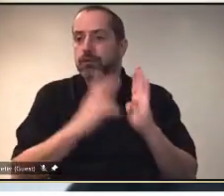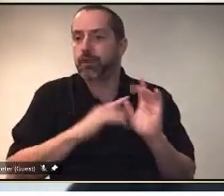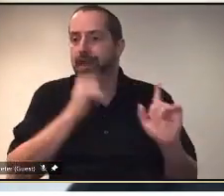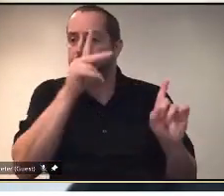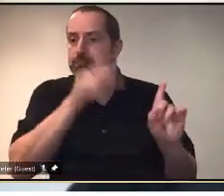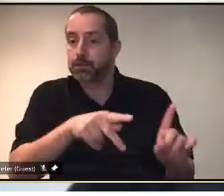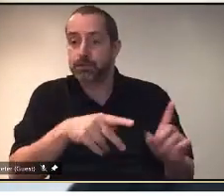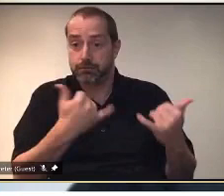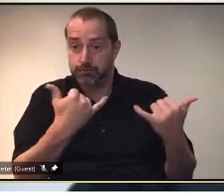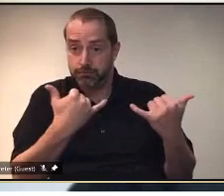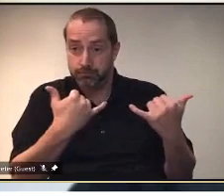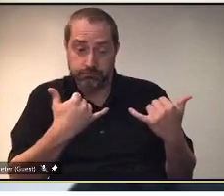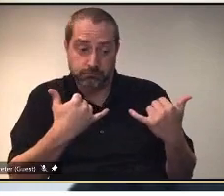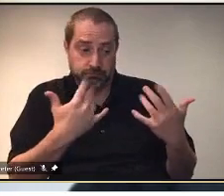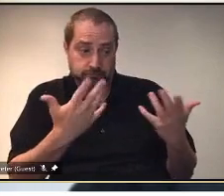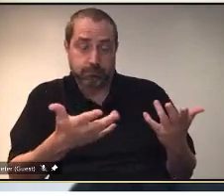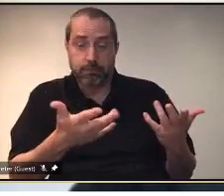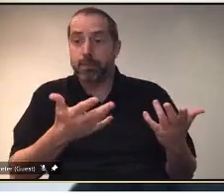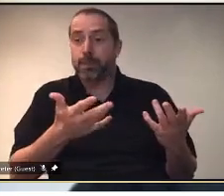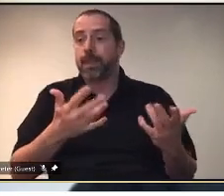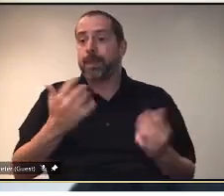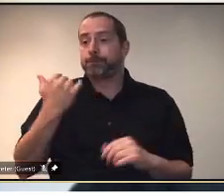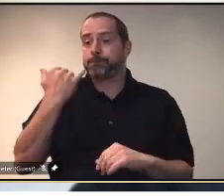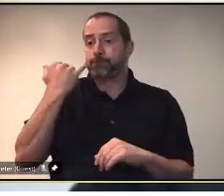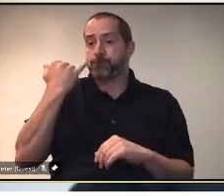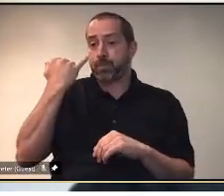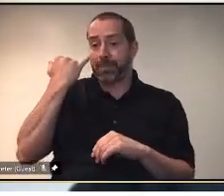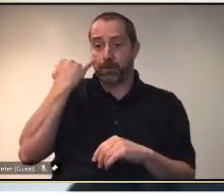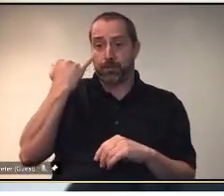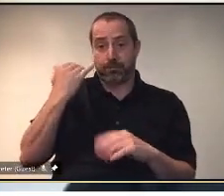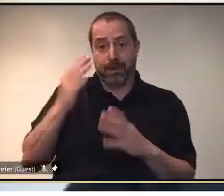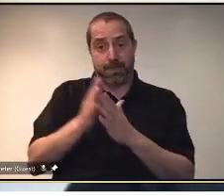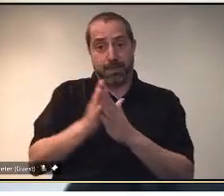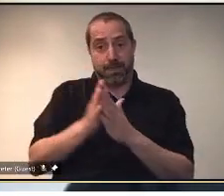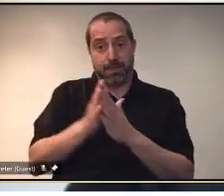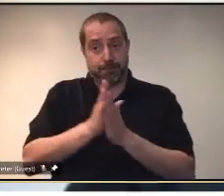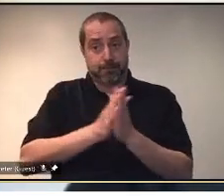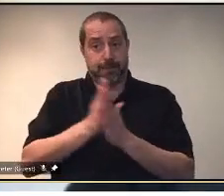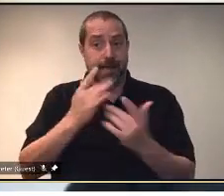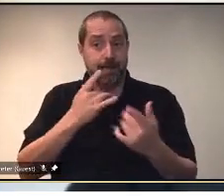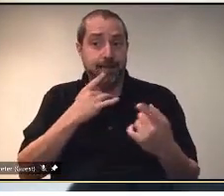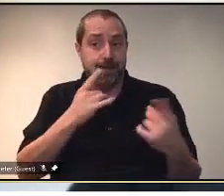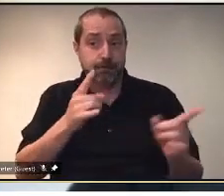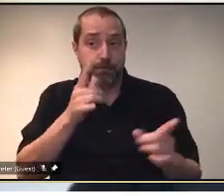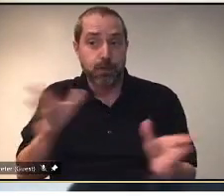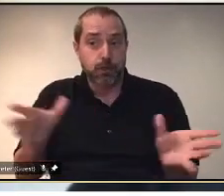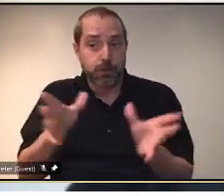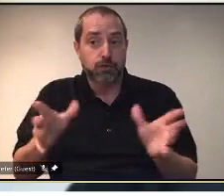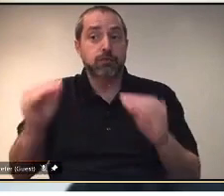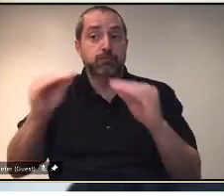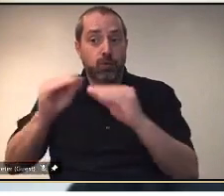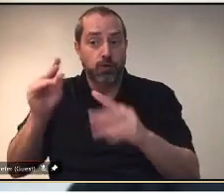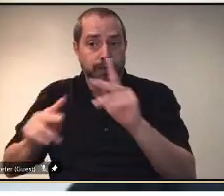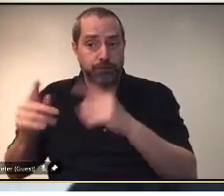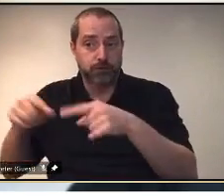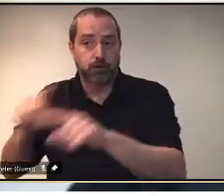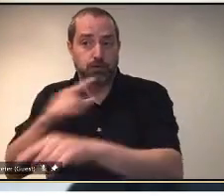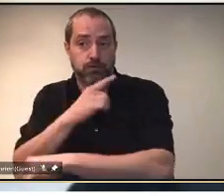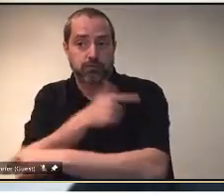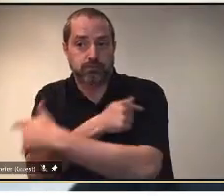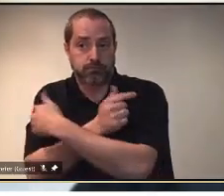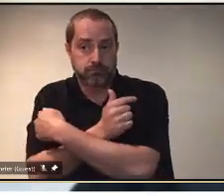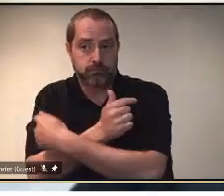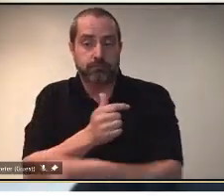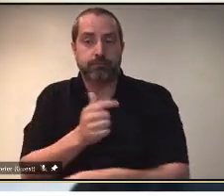incentive for people to get out and get vaccinated then that's great uh again it's another another step back towards